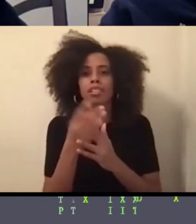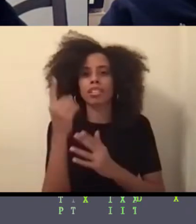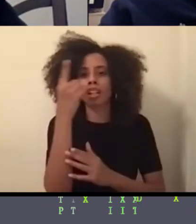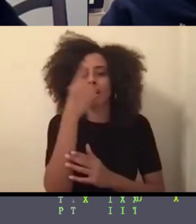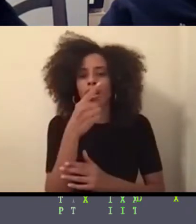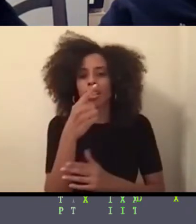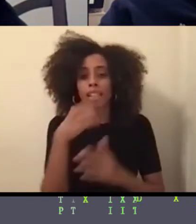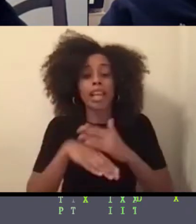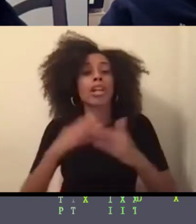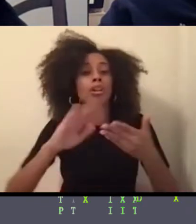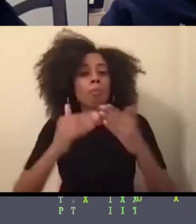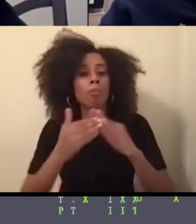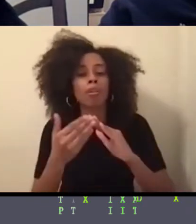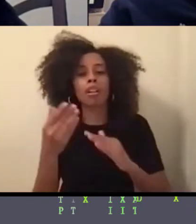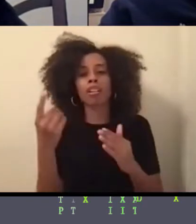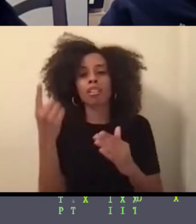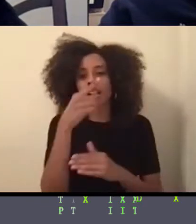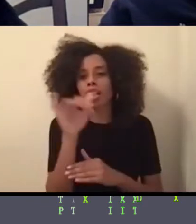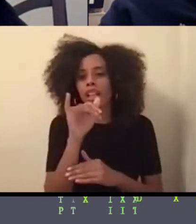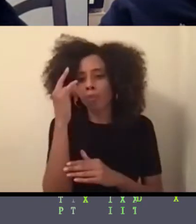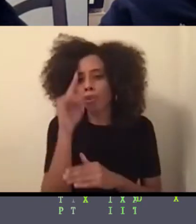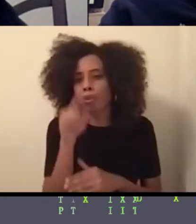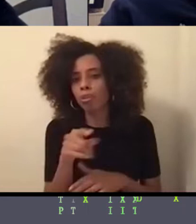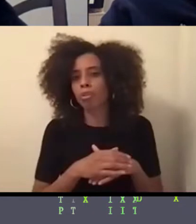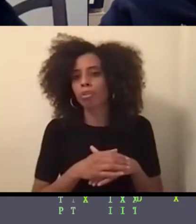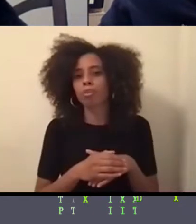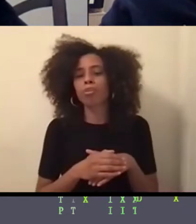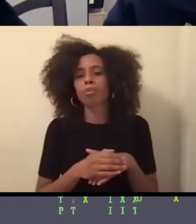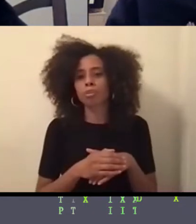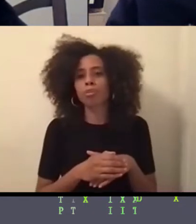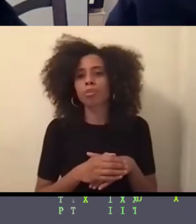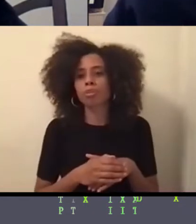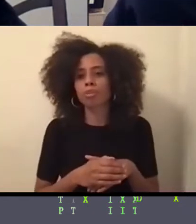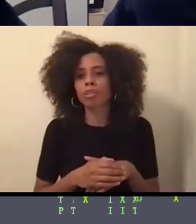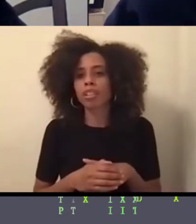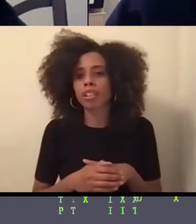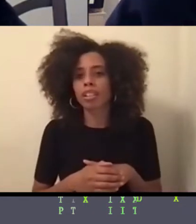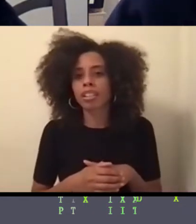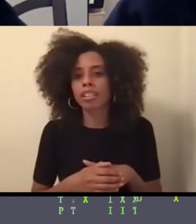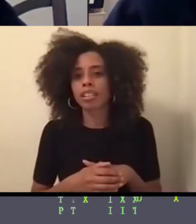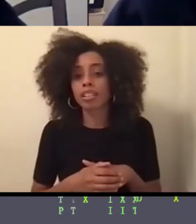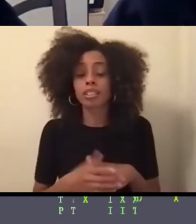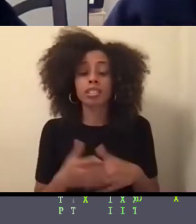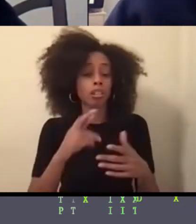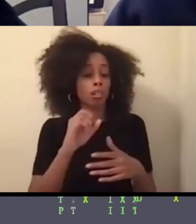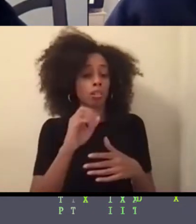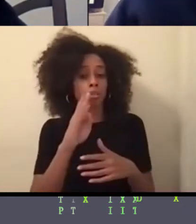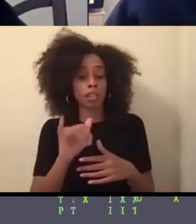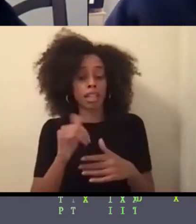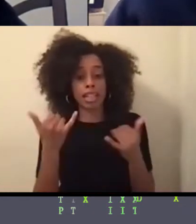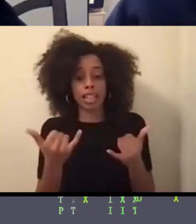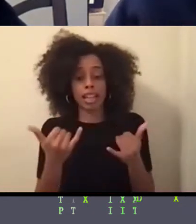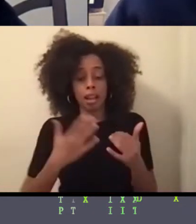Oh, you got it. I am. I'm actually going through a pretty big life shift right now, just like my personal self.